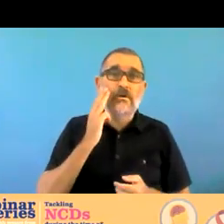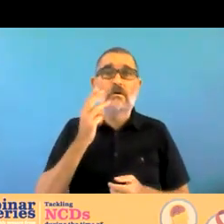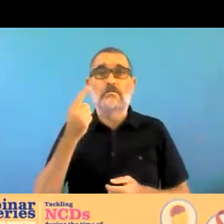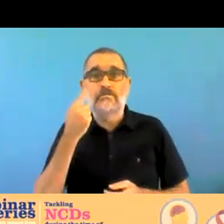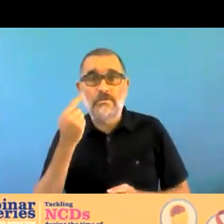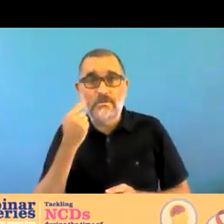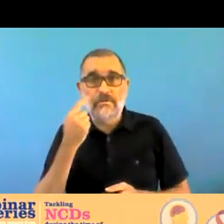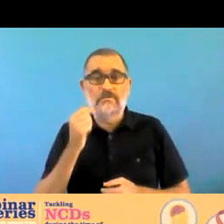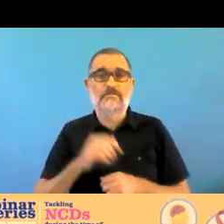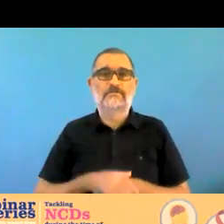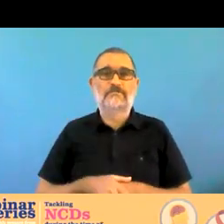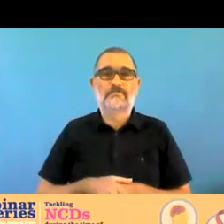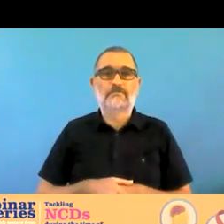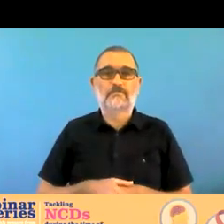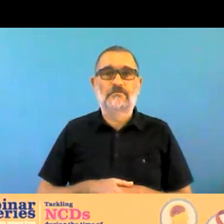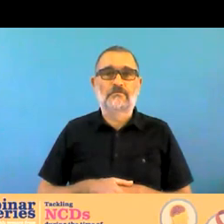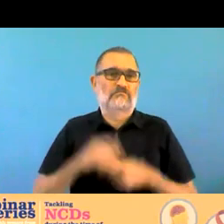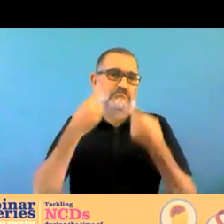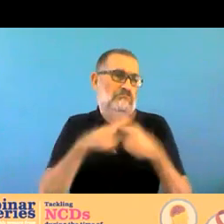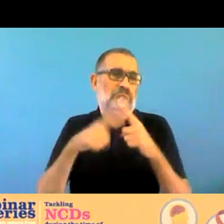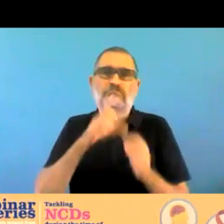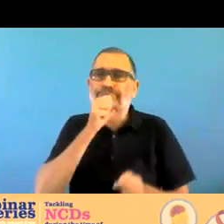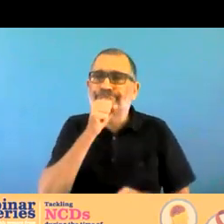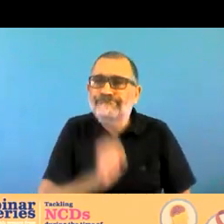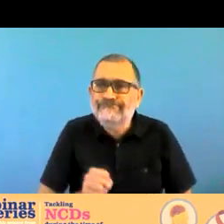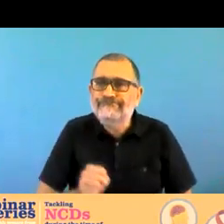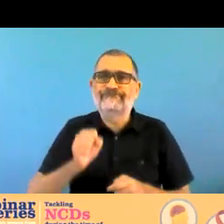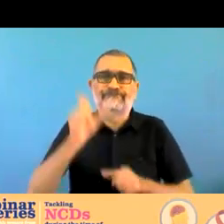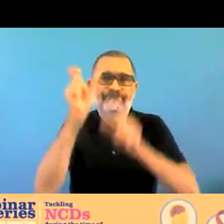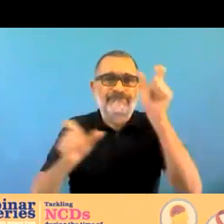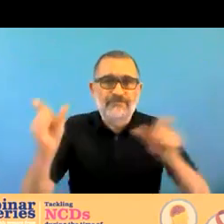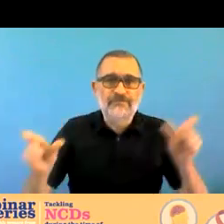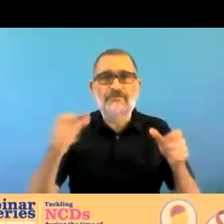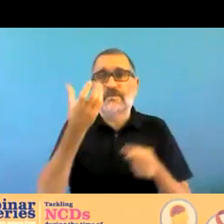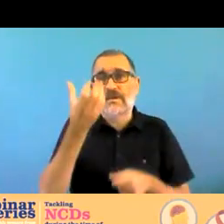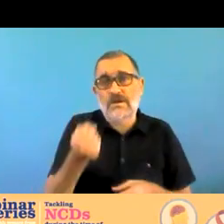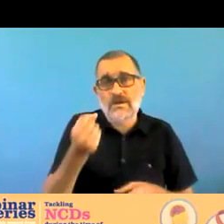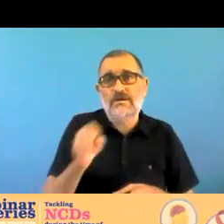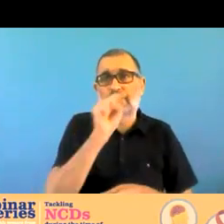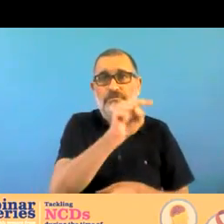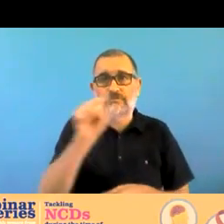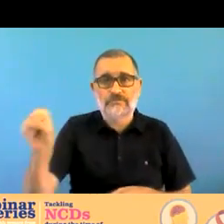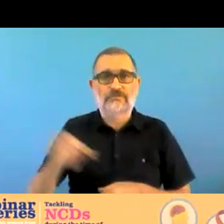so having heard my colleagues the minister and our colleague from panama